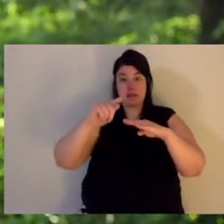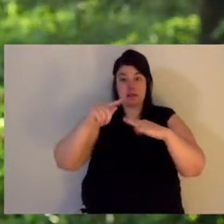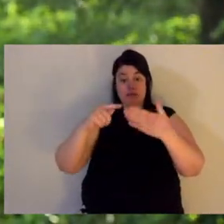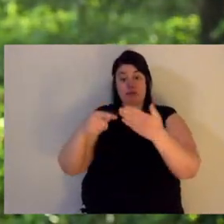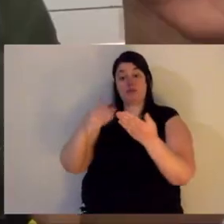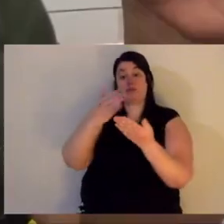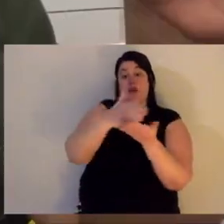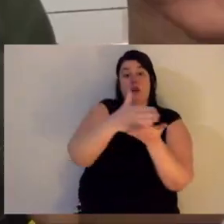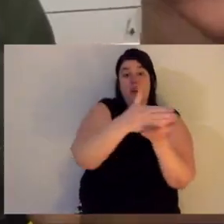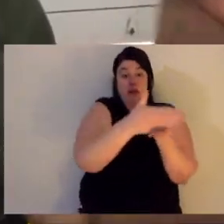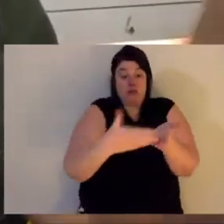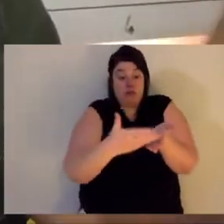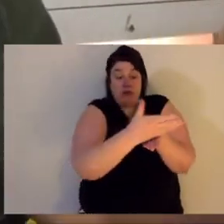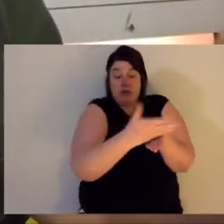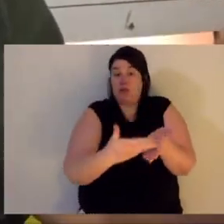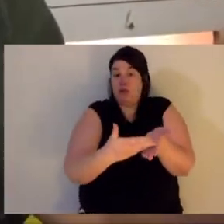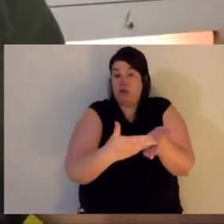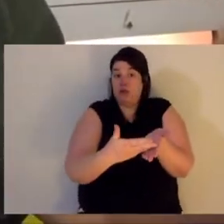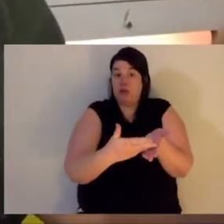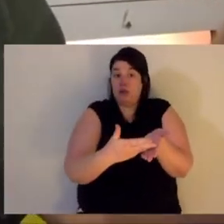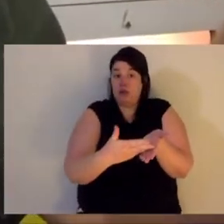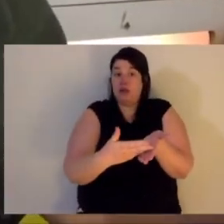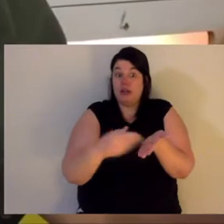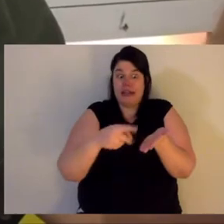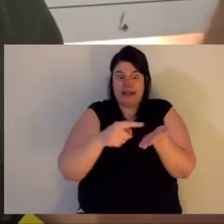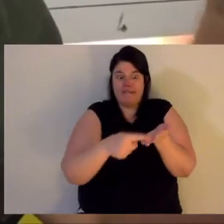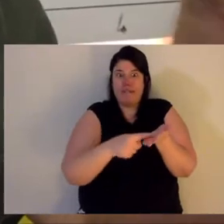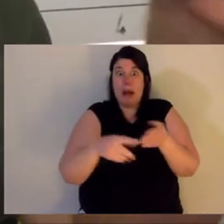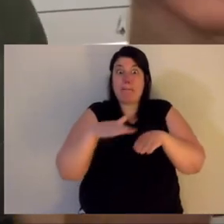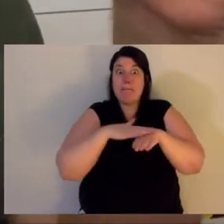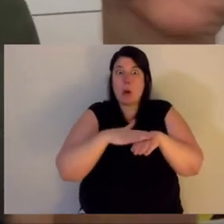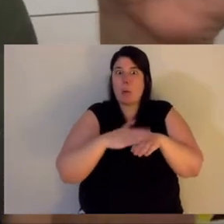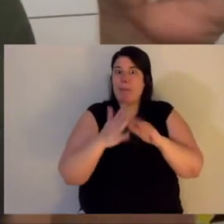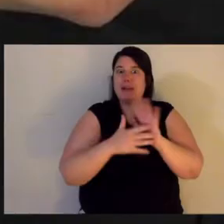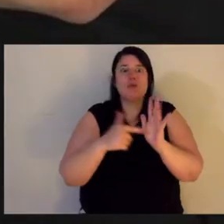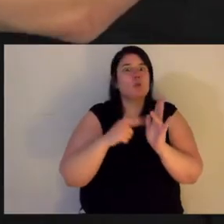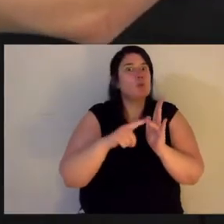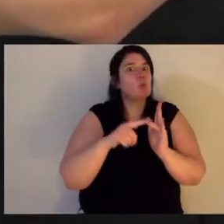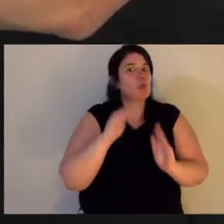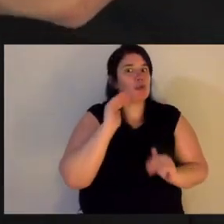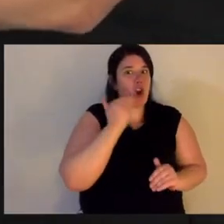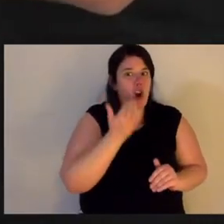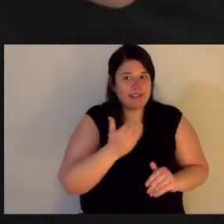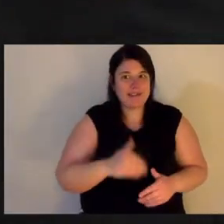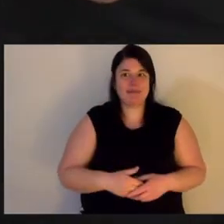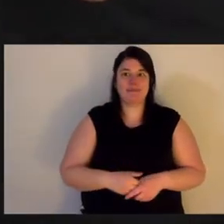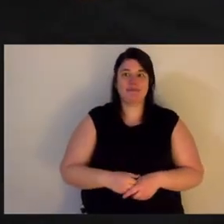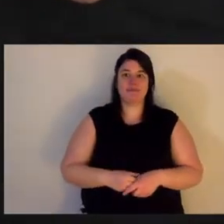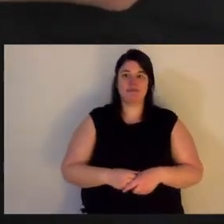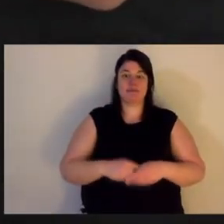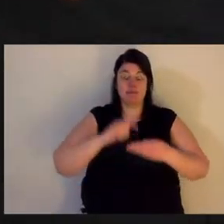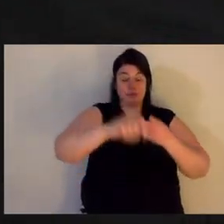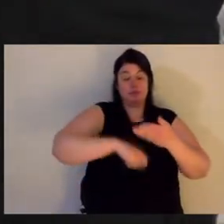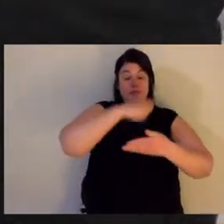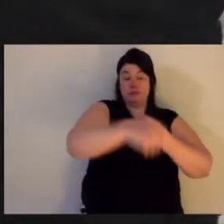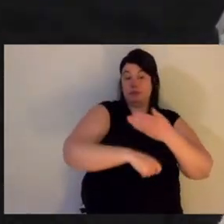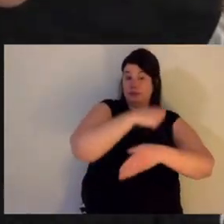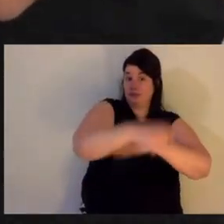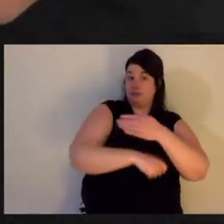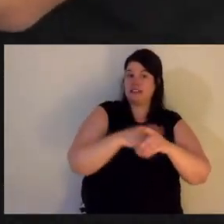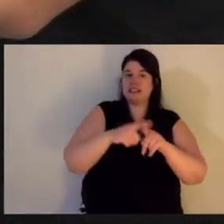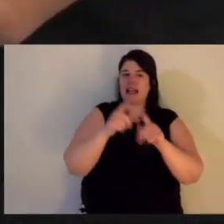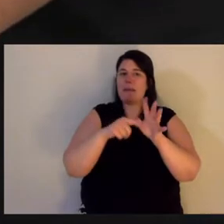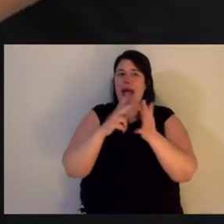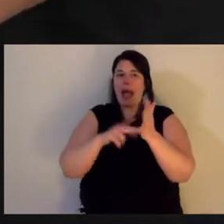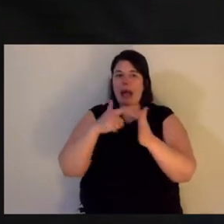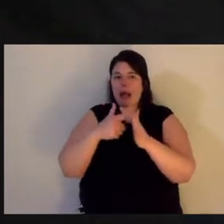bandage is too tight. But don't take it off. Put the bandage on like you would a sprained ankle. And you wrap it around. Go all the way up your arm, over your clothes. Make